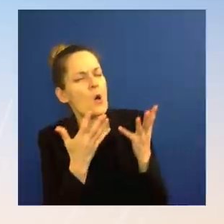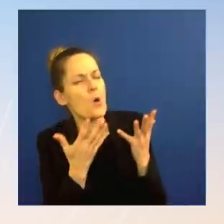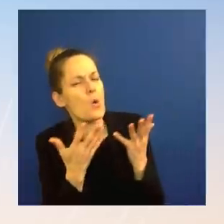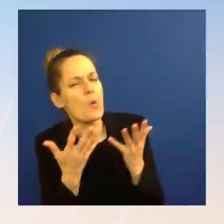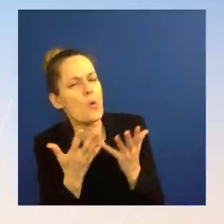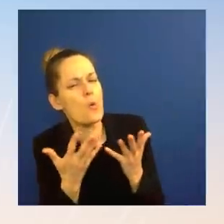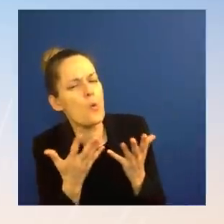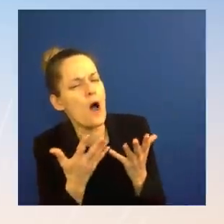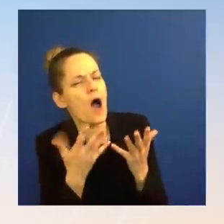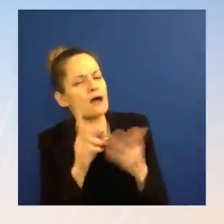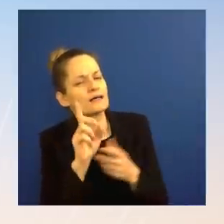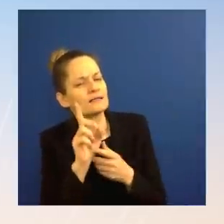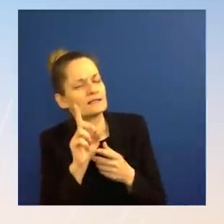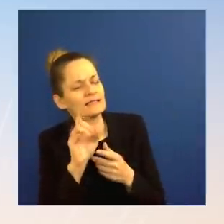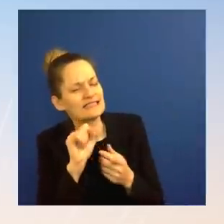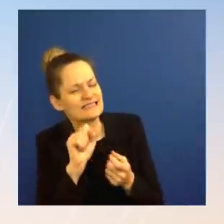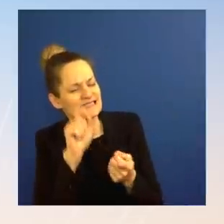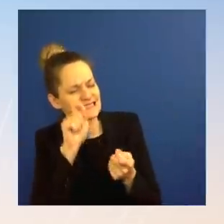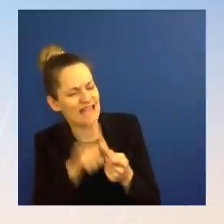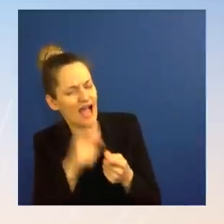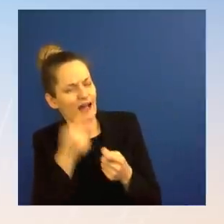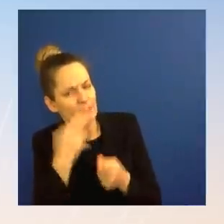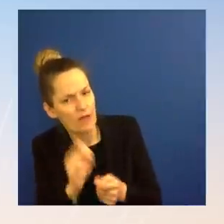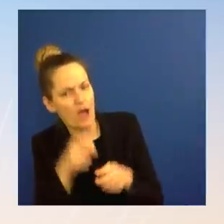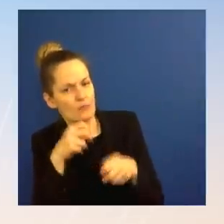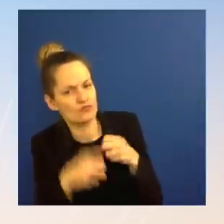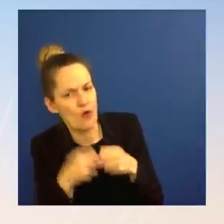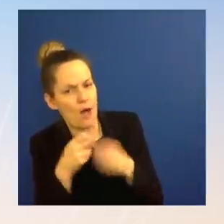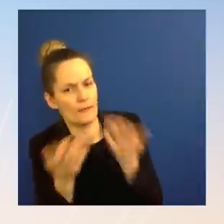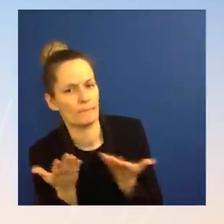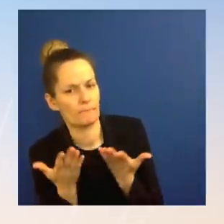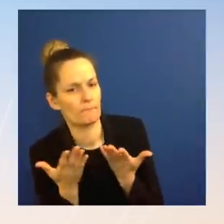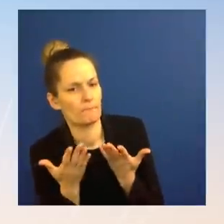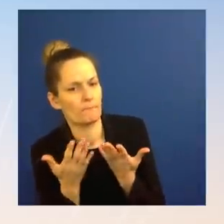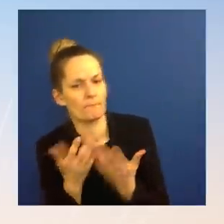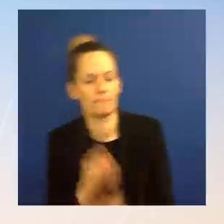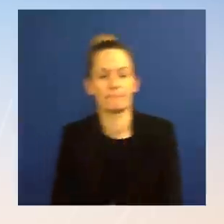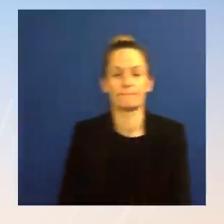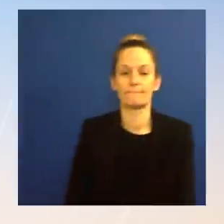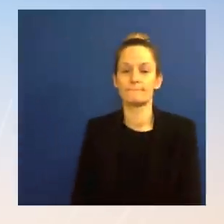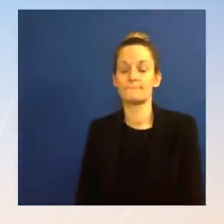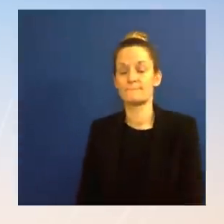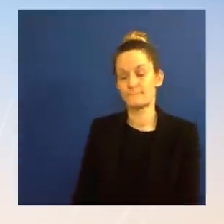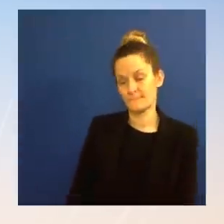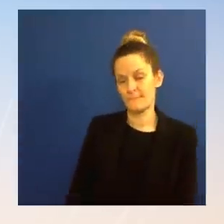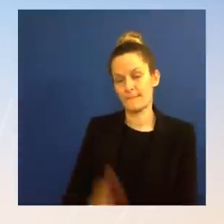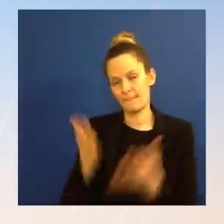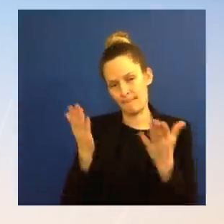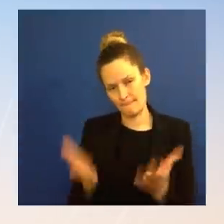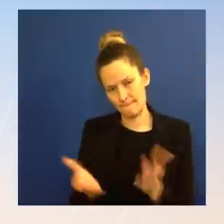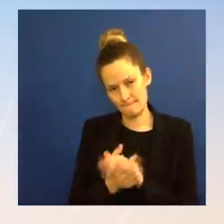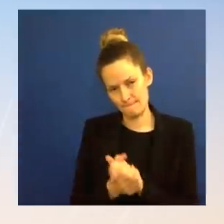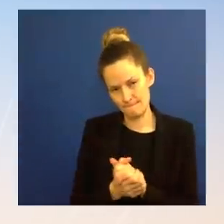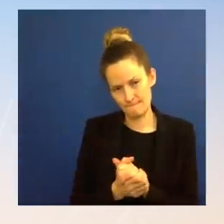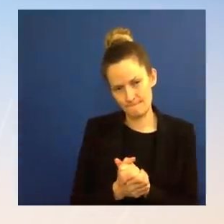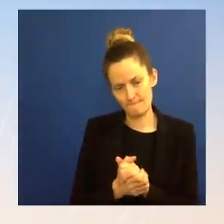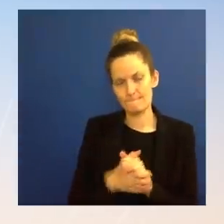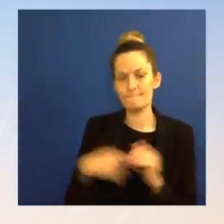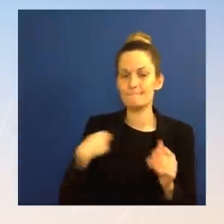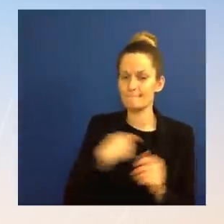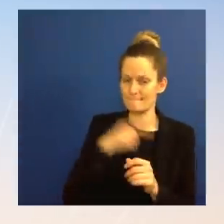I think it's pretty clear it doesn't require a military expert to understand why having planes fly from a U.S. airbase into a